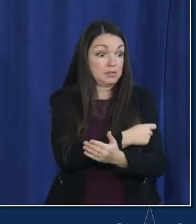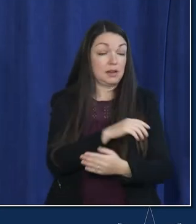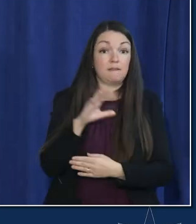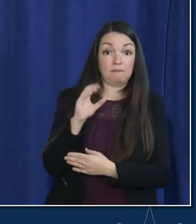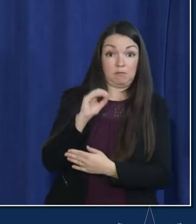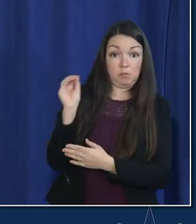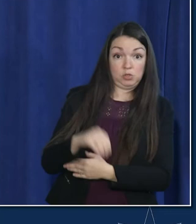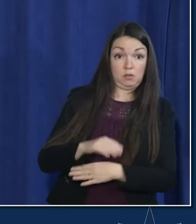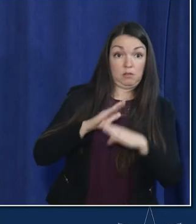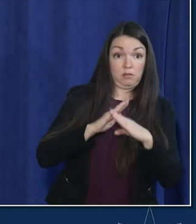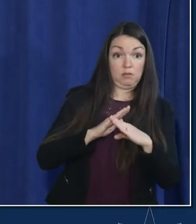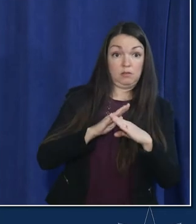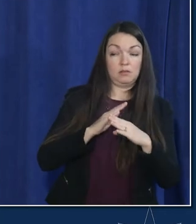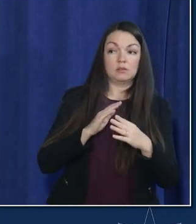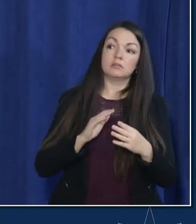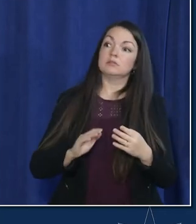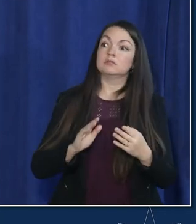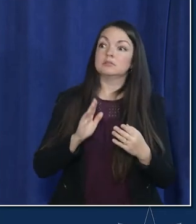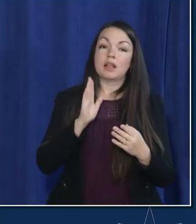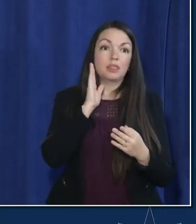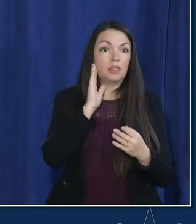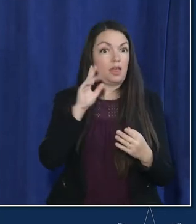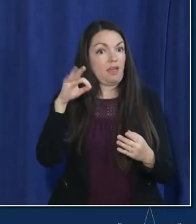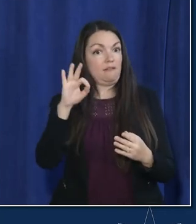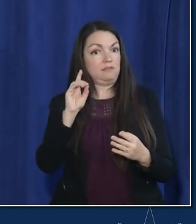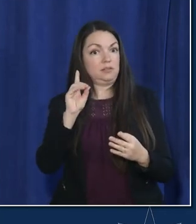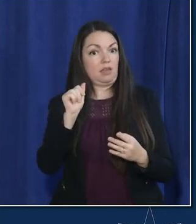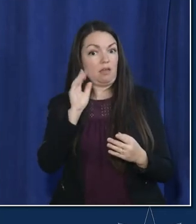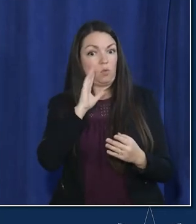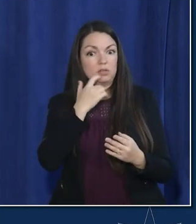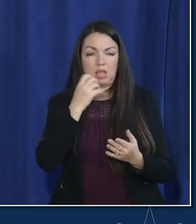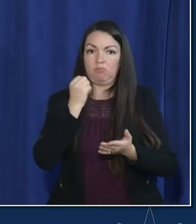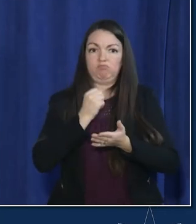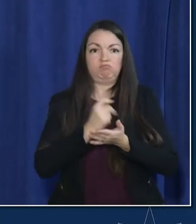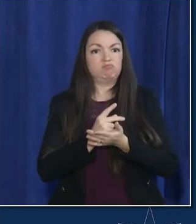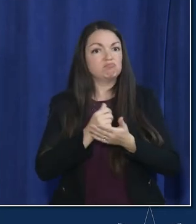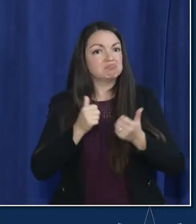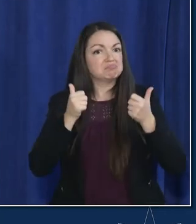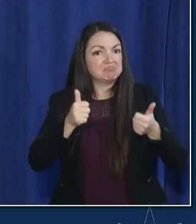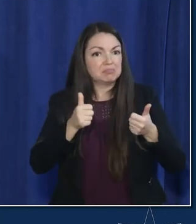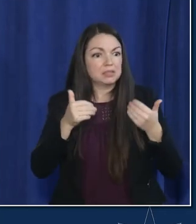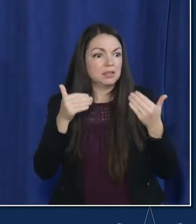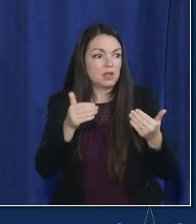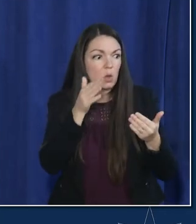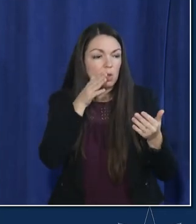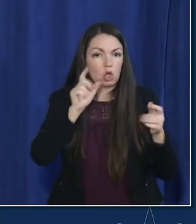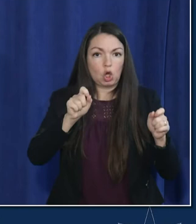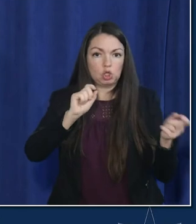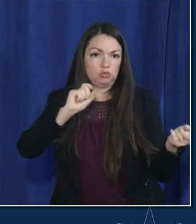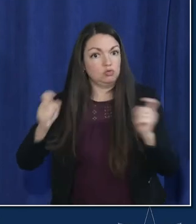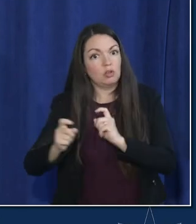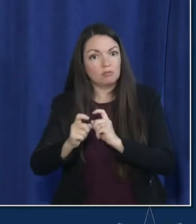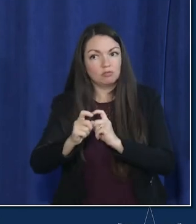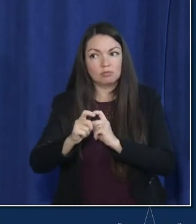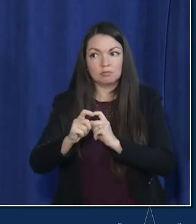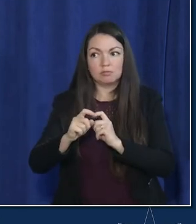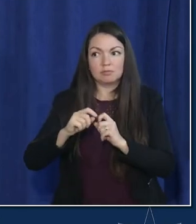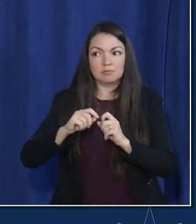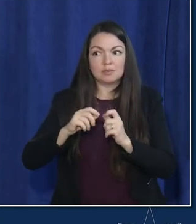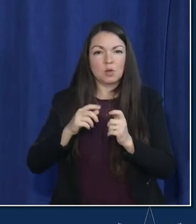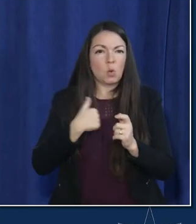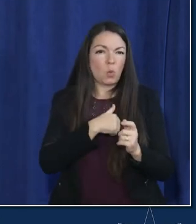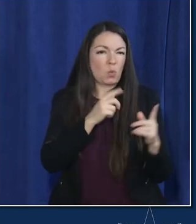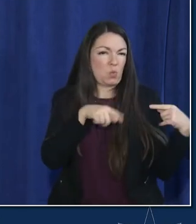percent protective they would give the green light to because that has the potential to really shift the whole pandemic you know we've gotten sort of spoiled by